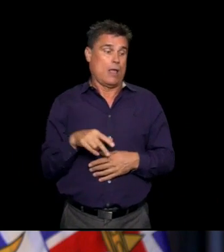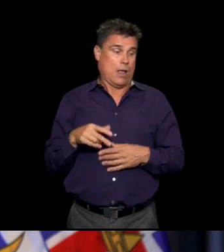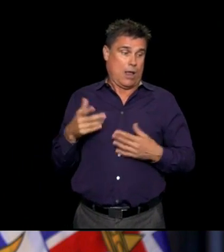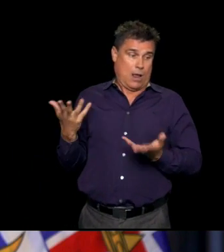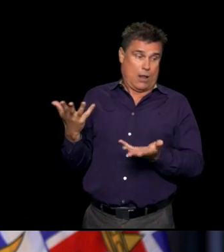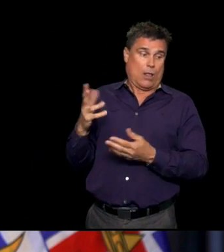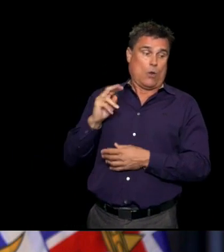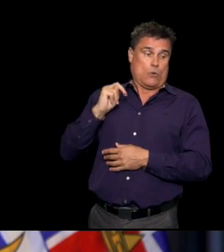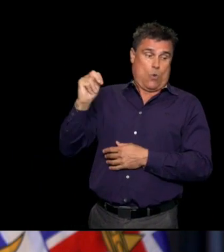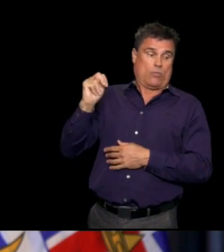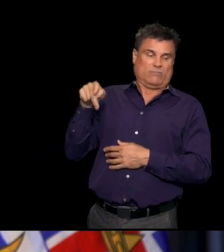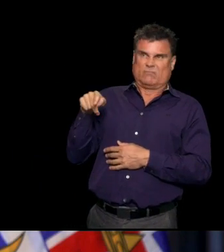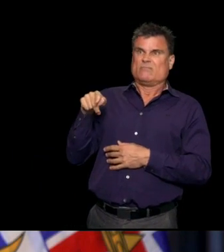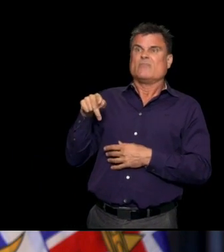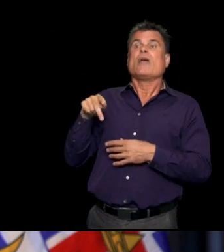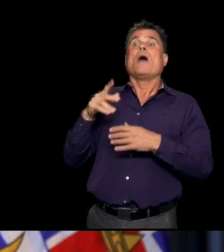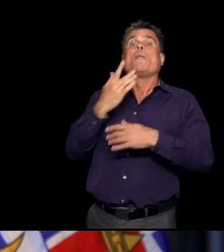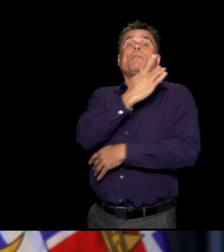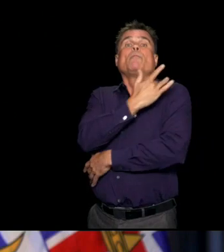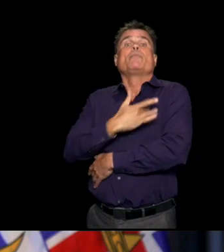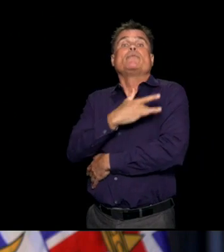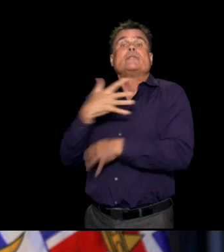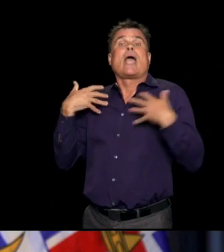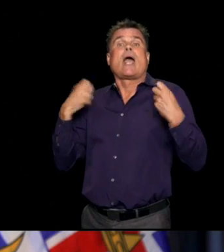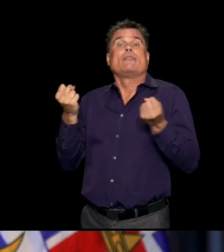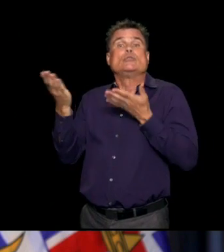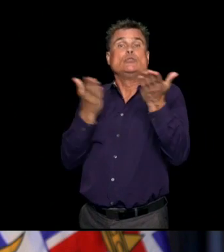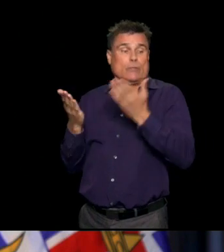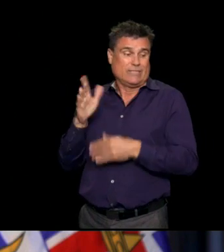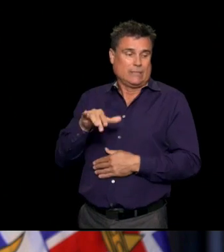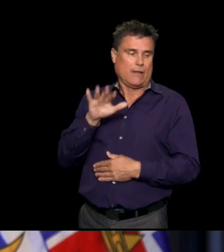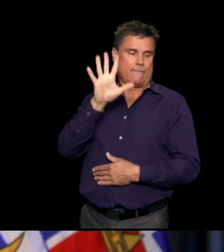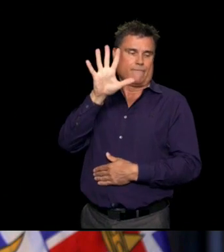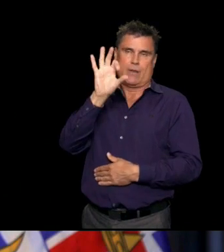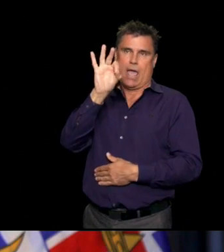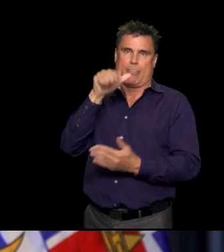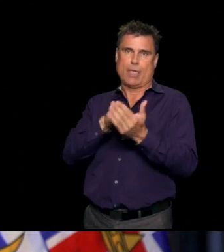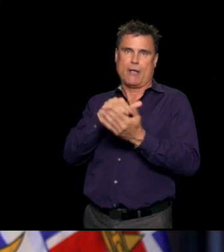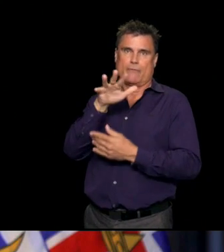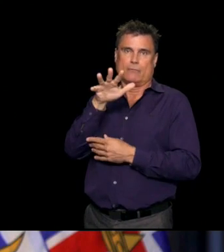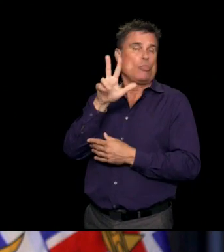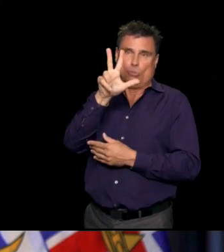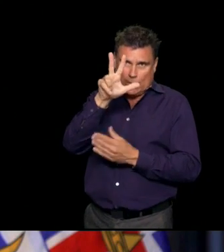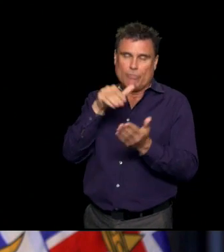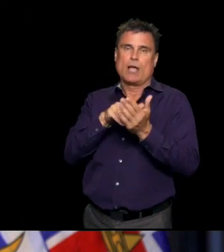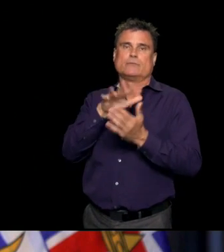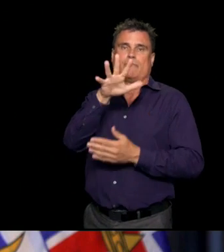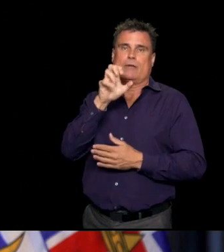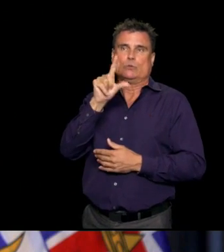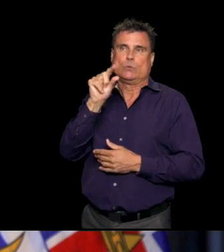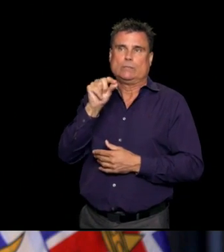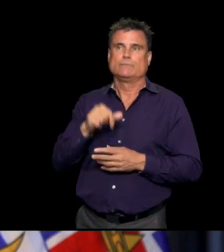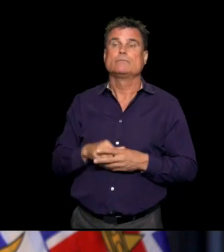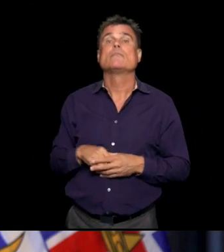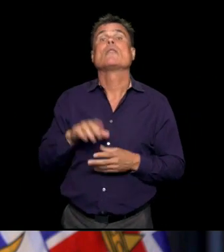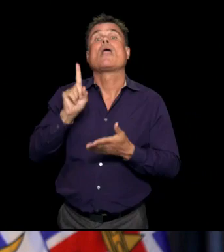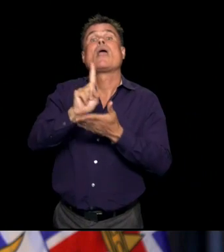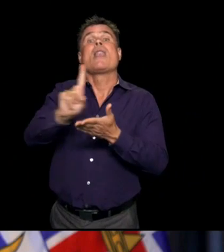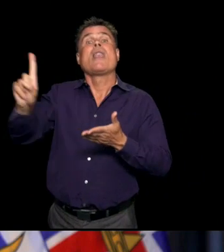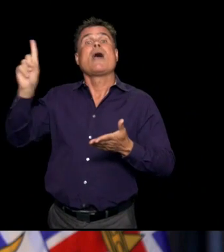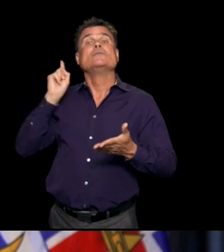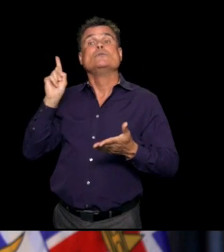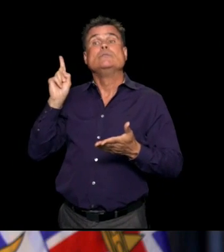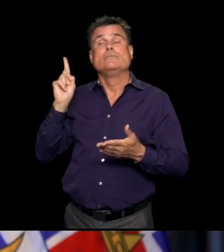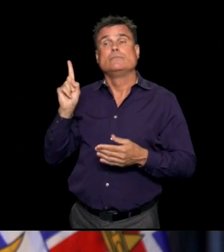Last week, reported 6,132 surgeries completed in the period from August 10 to August 16. Health authorities have